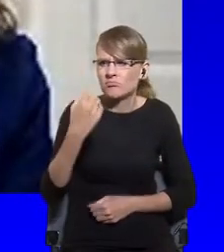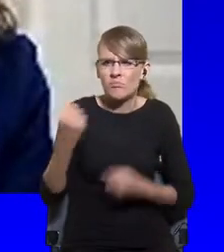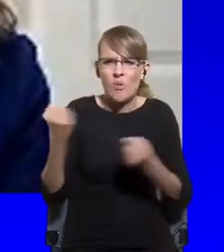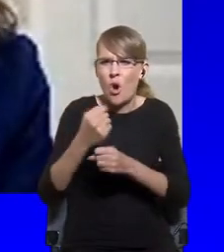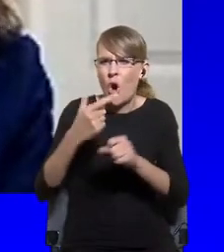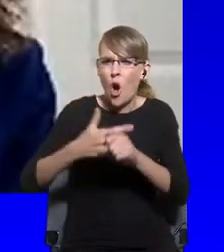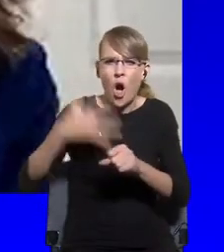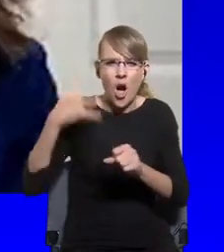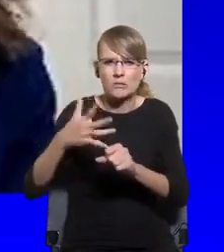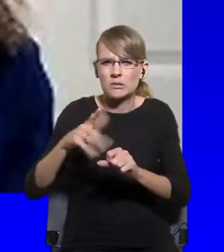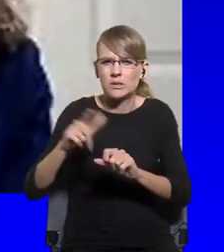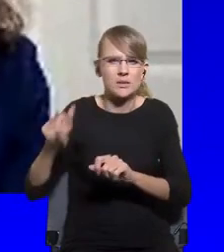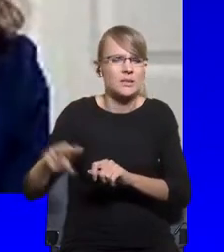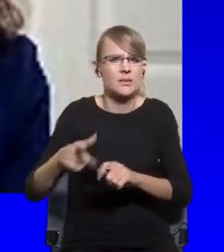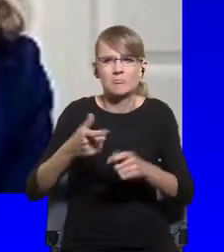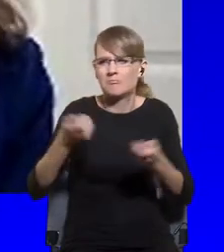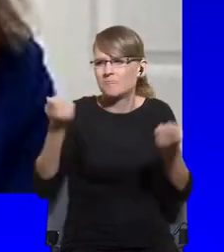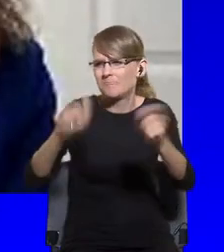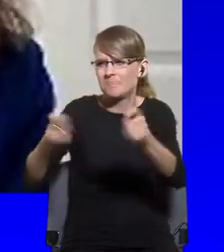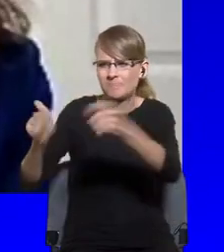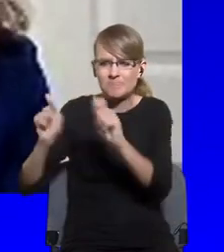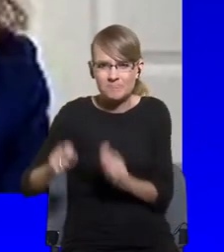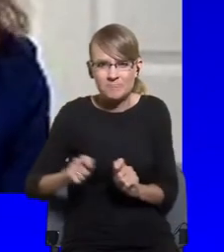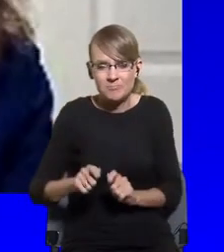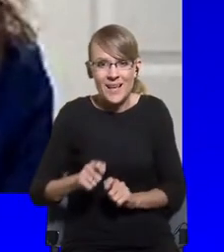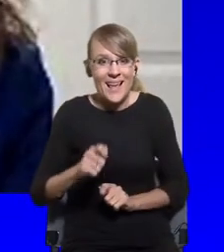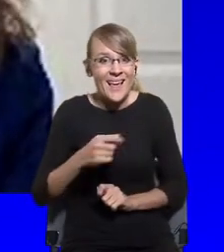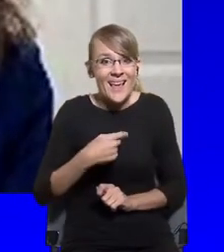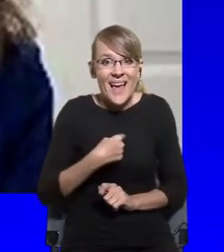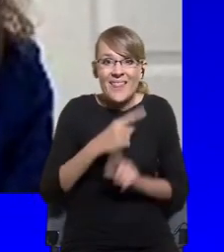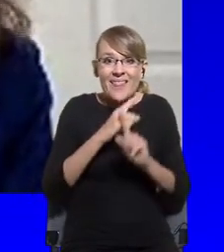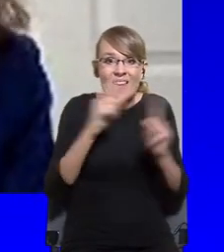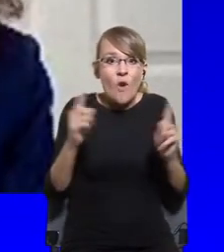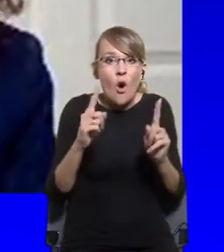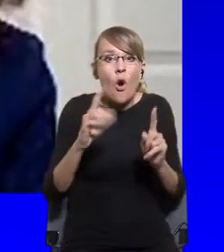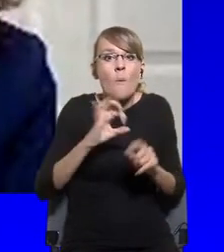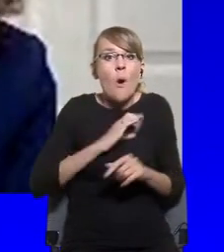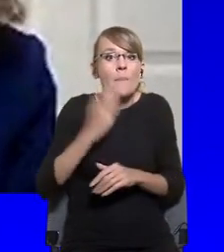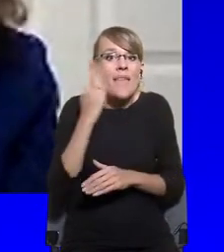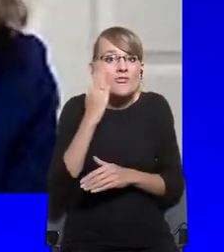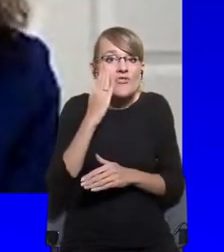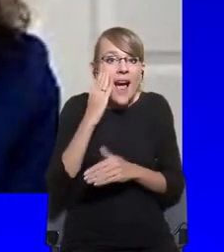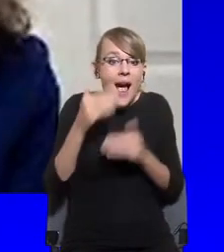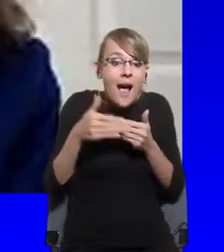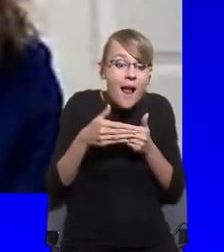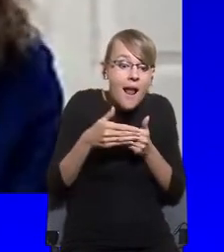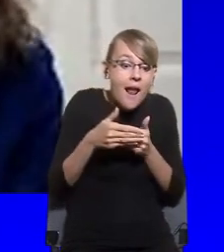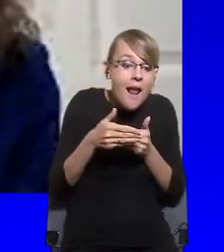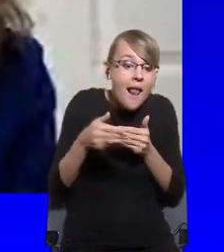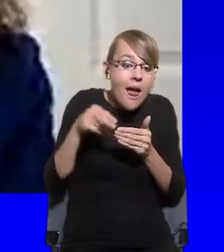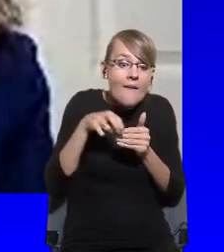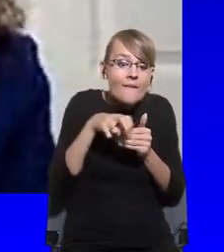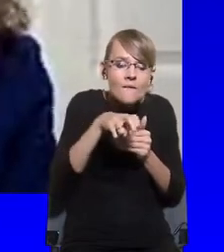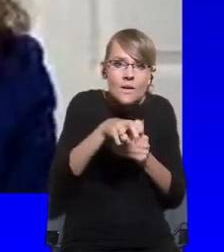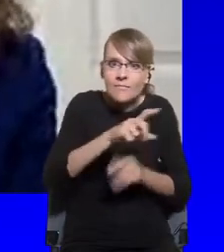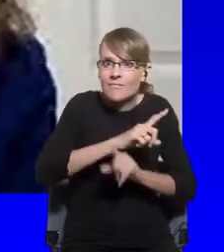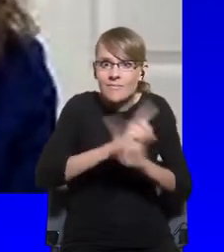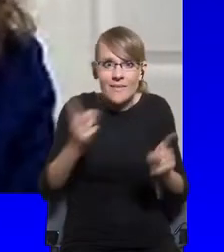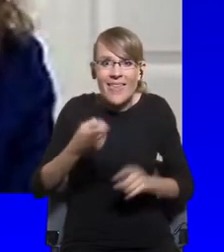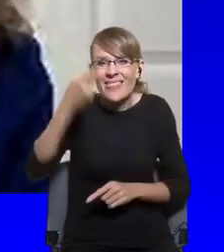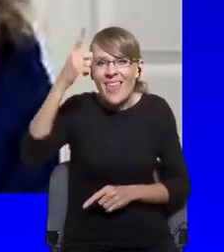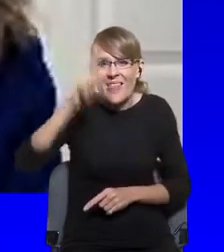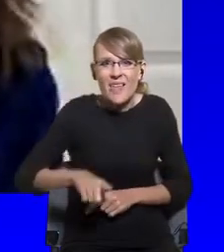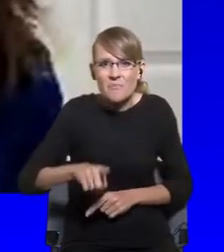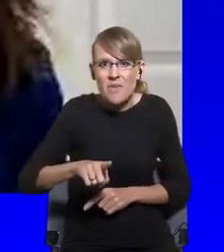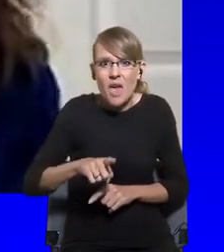not able to walk outside my home for a month. So I was actually confined at home. It was very, very